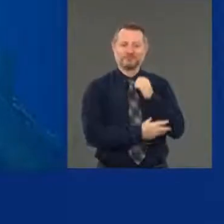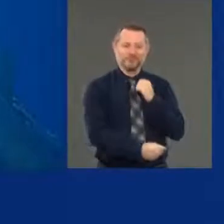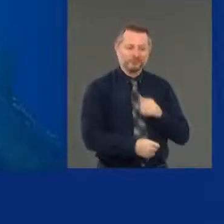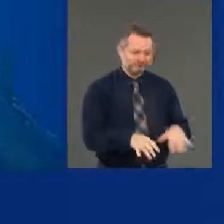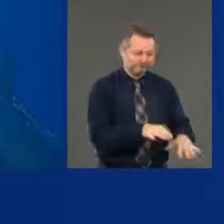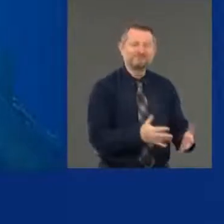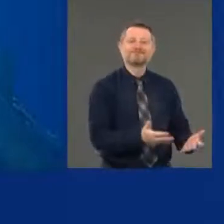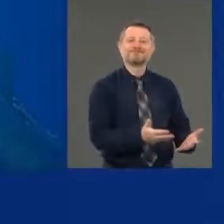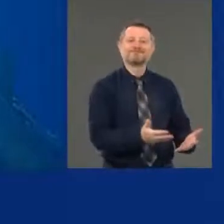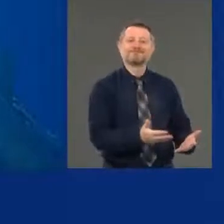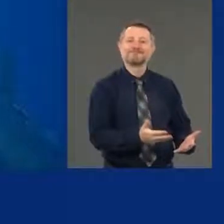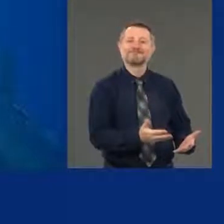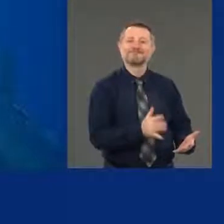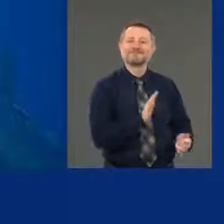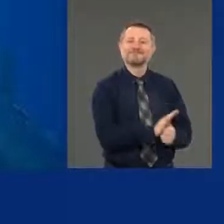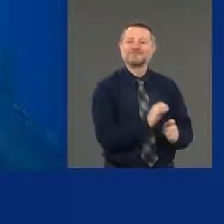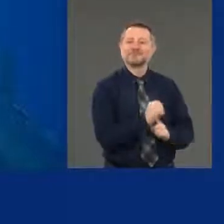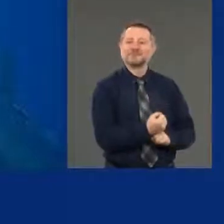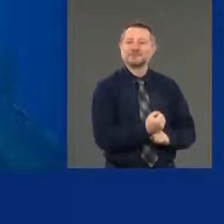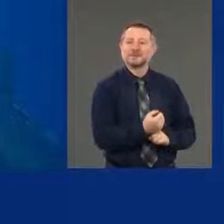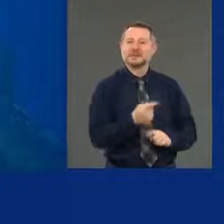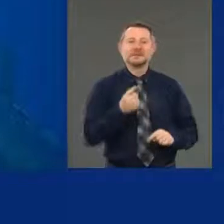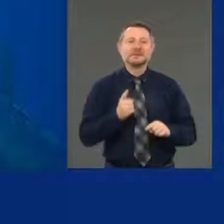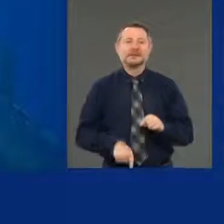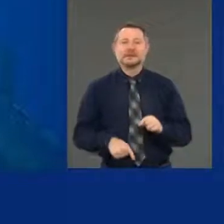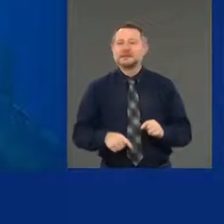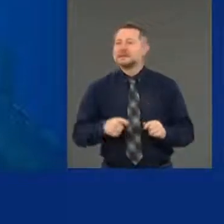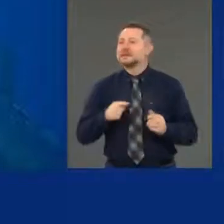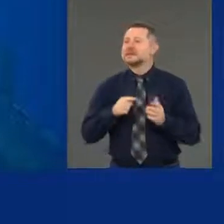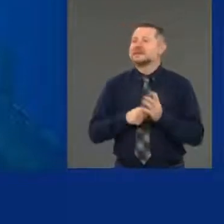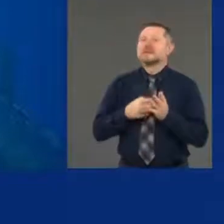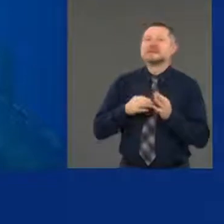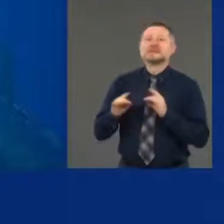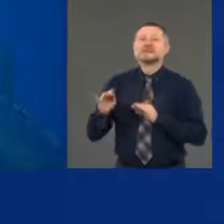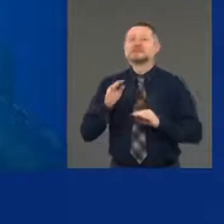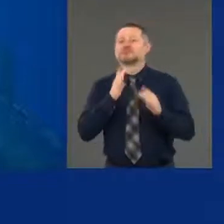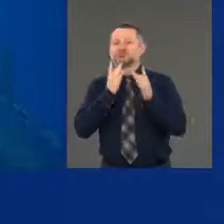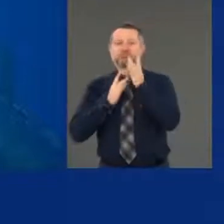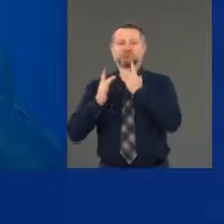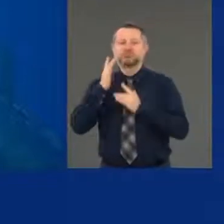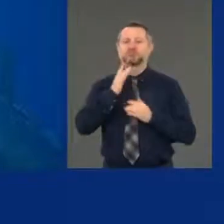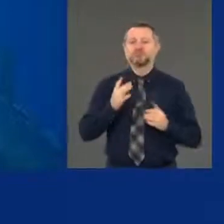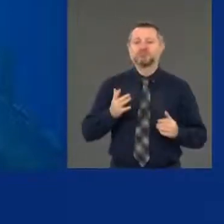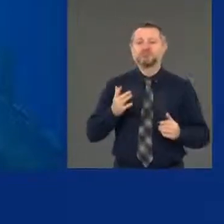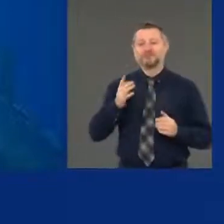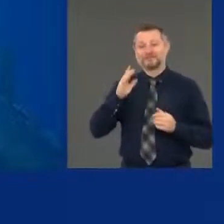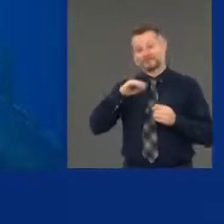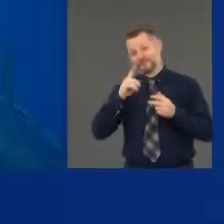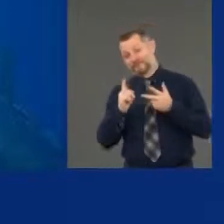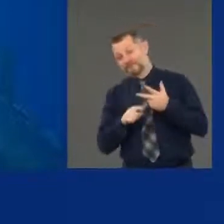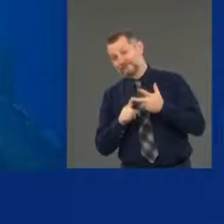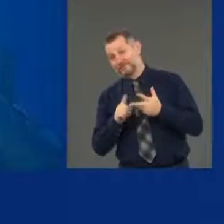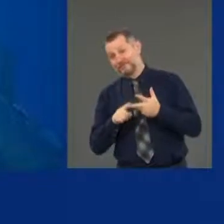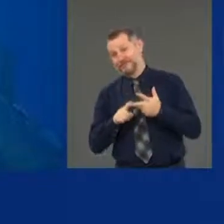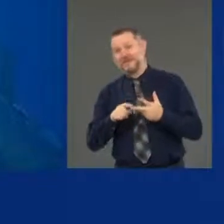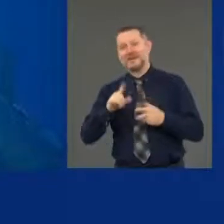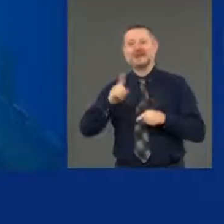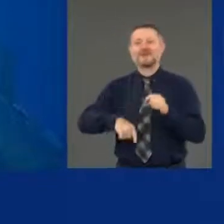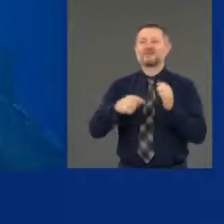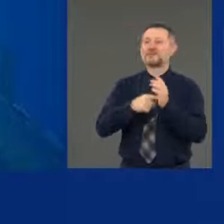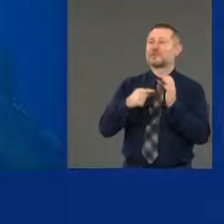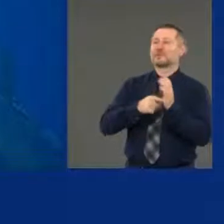justify it. The number of homeless, the lack of affordable housing, you have a federal government that just went out of the housing business.